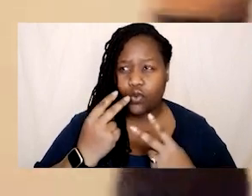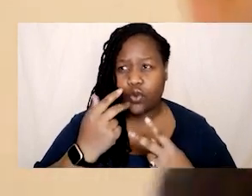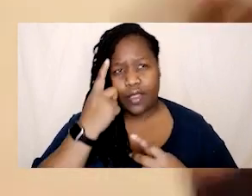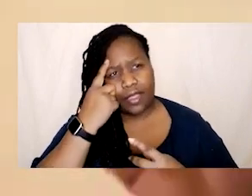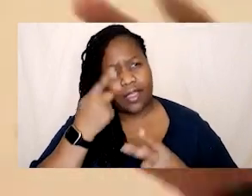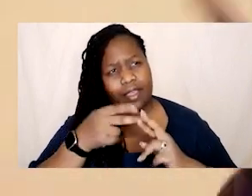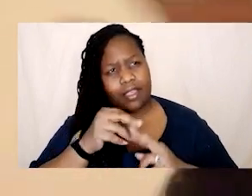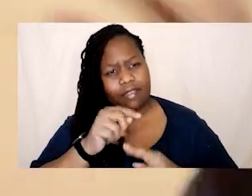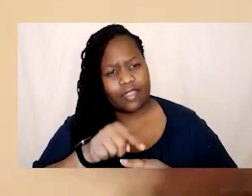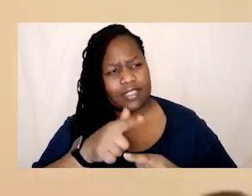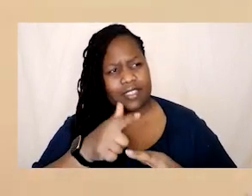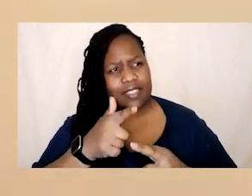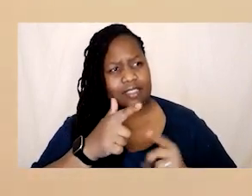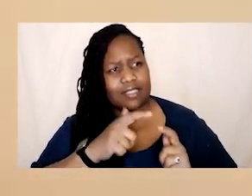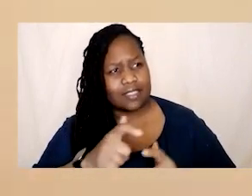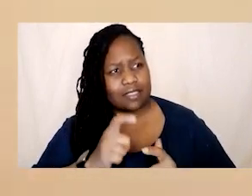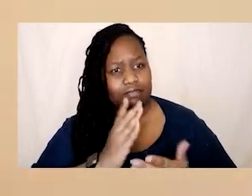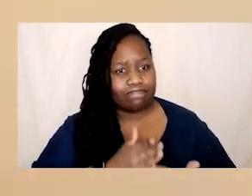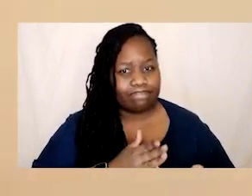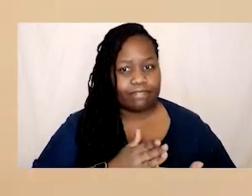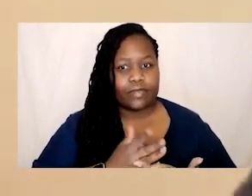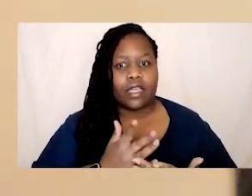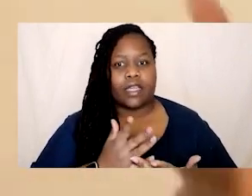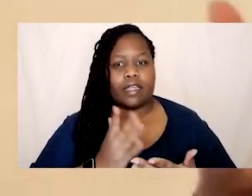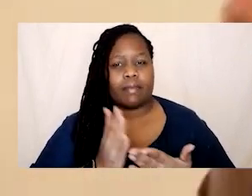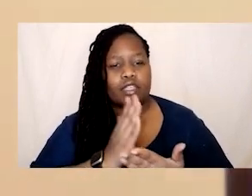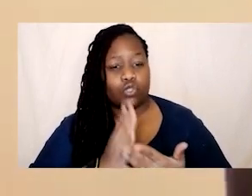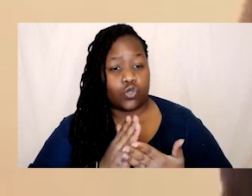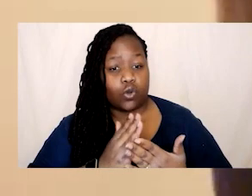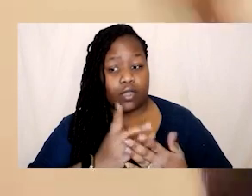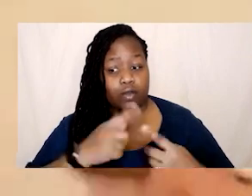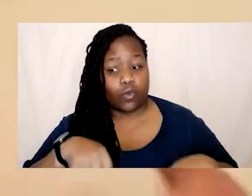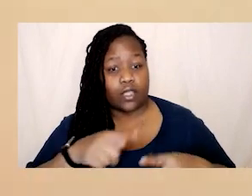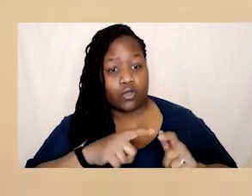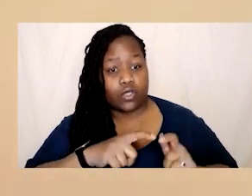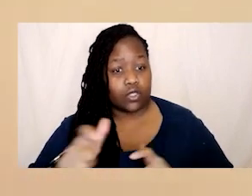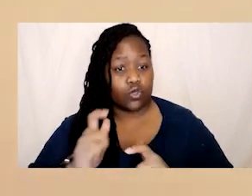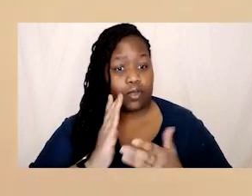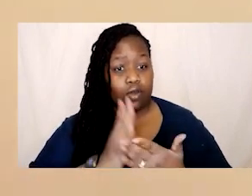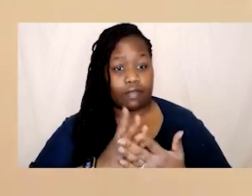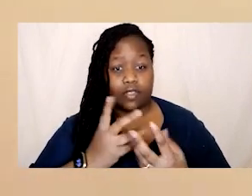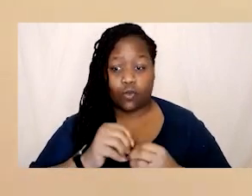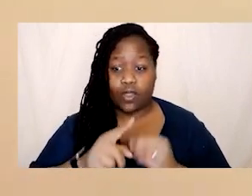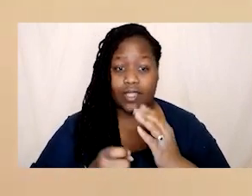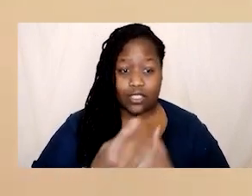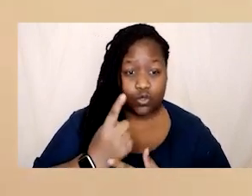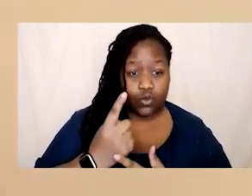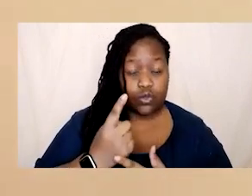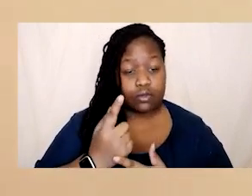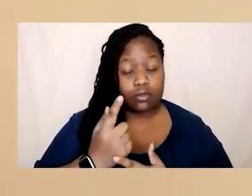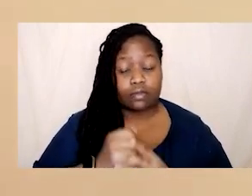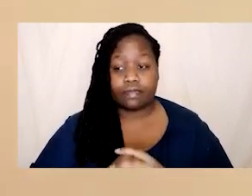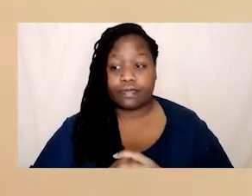realistic what's tech companies saying like what's the mood music so making sure that we are staying relevant for to the calls um I think